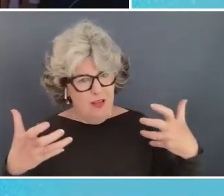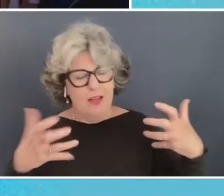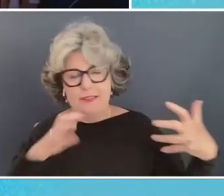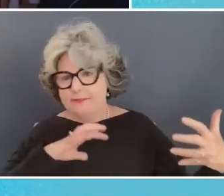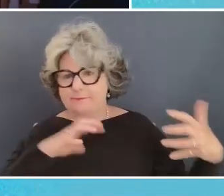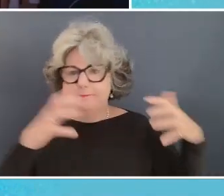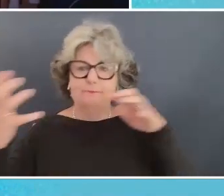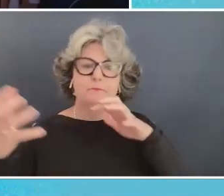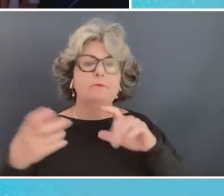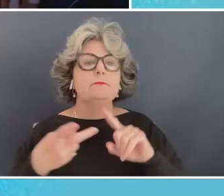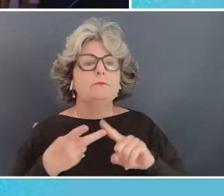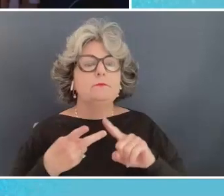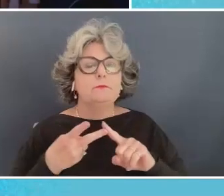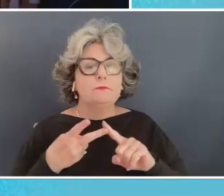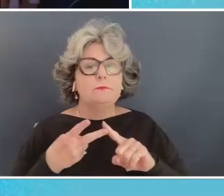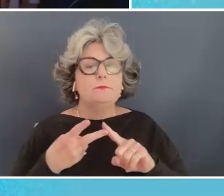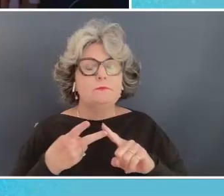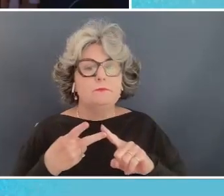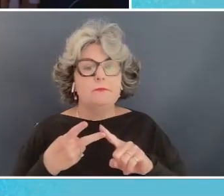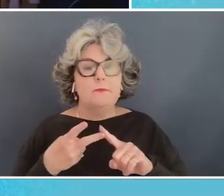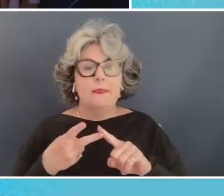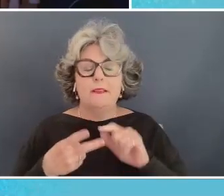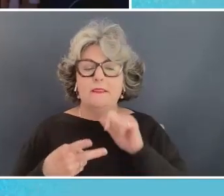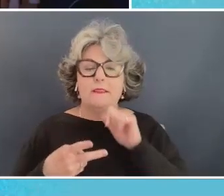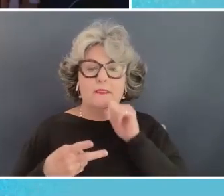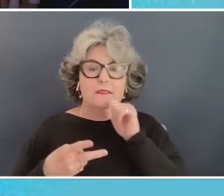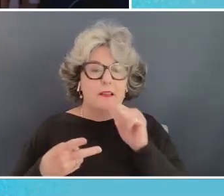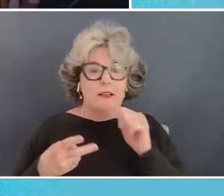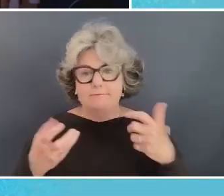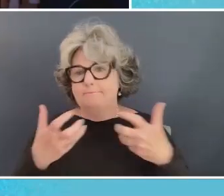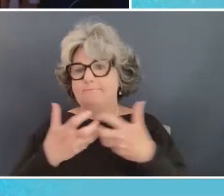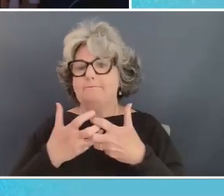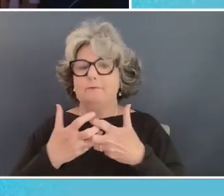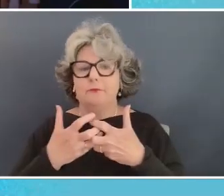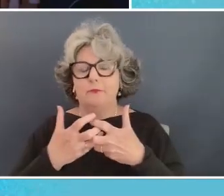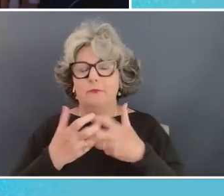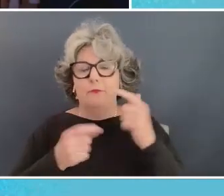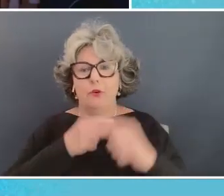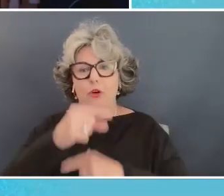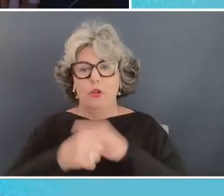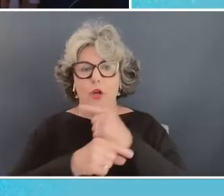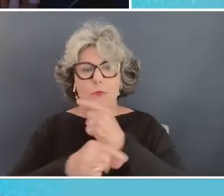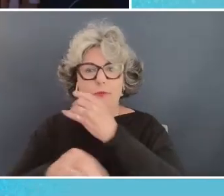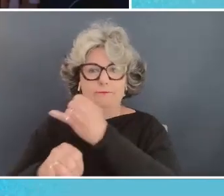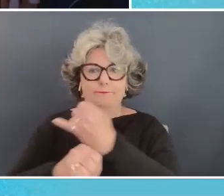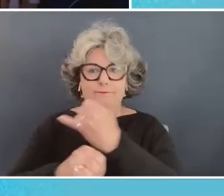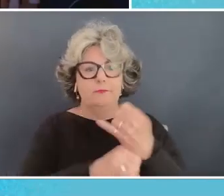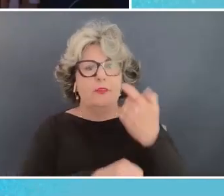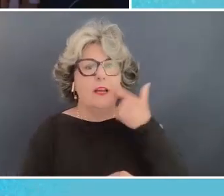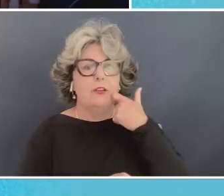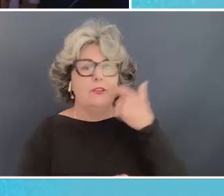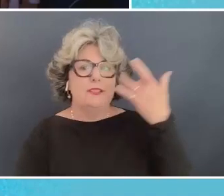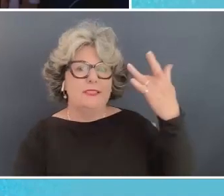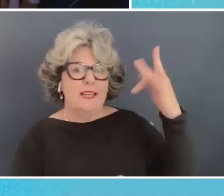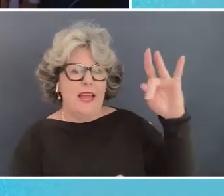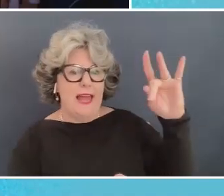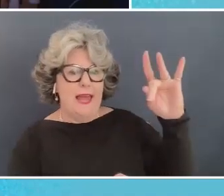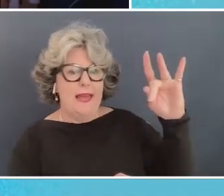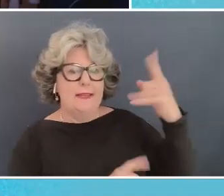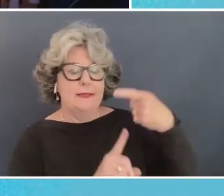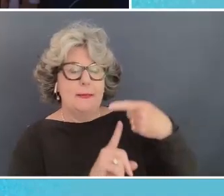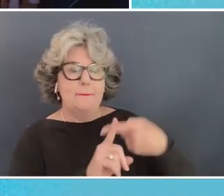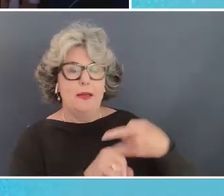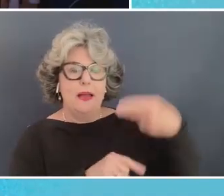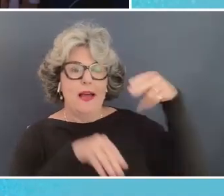uh it makes for the unfitness of global institutions i just spent uh 18 months on a high